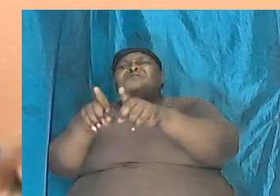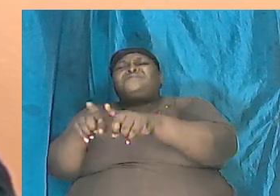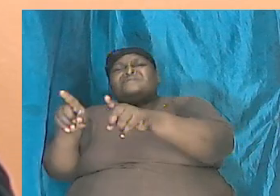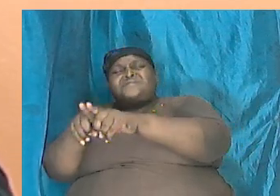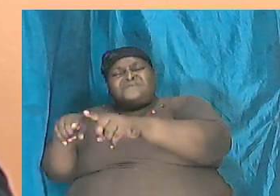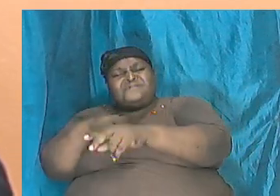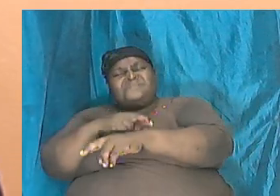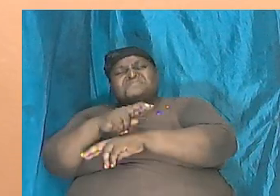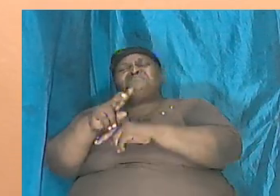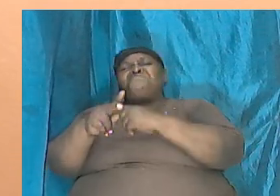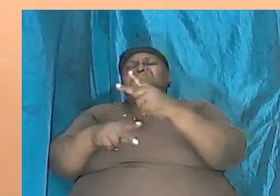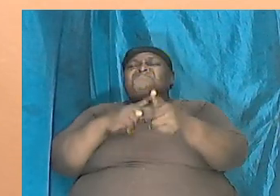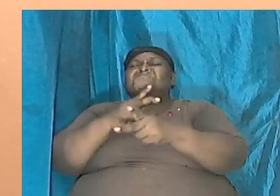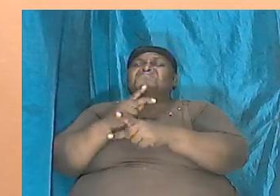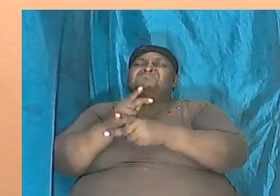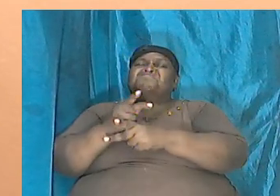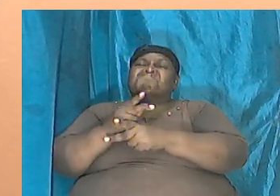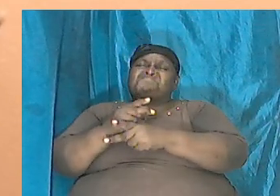into